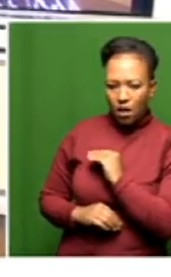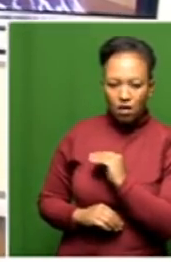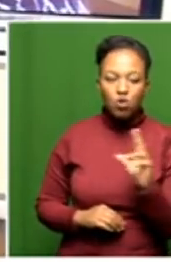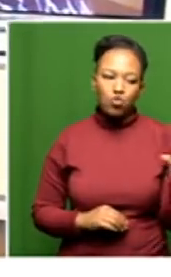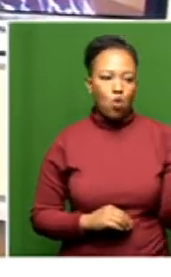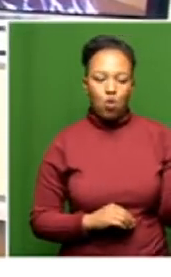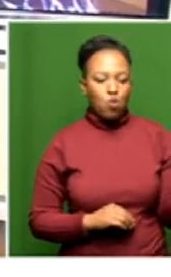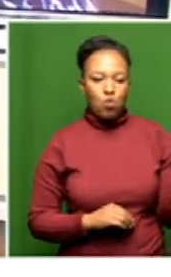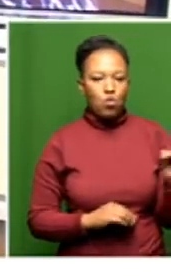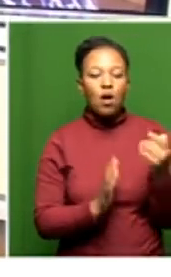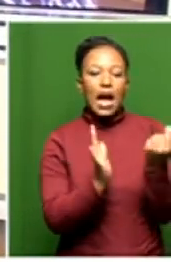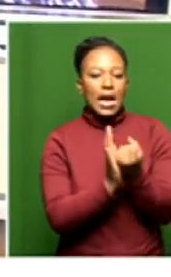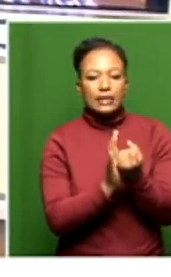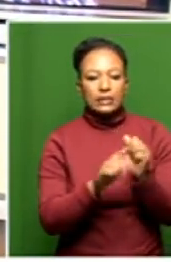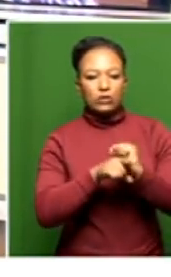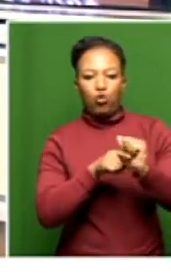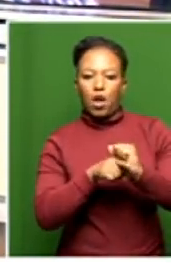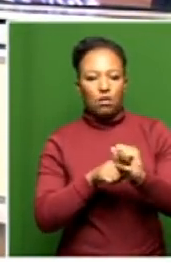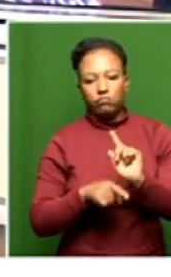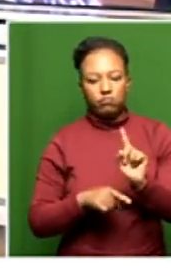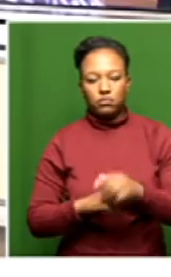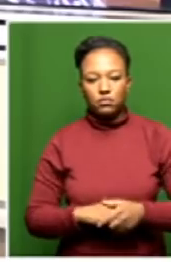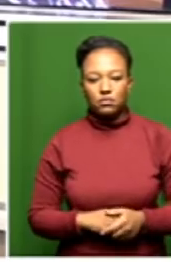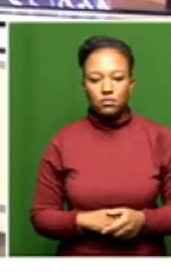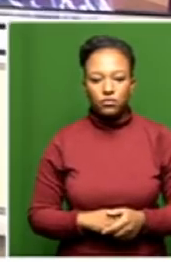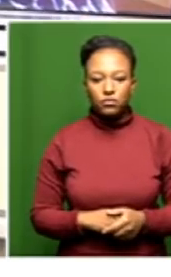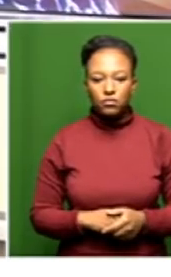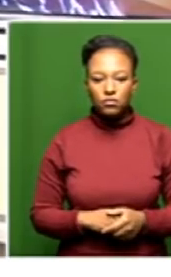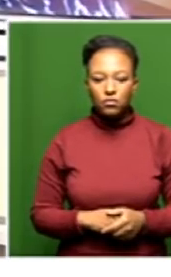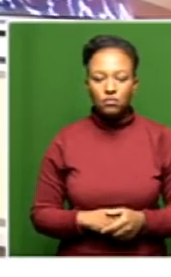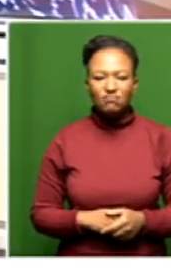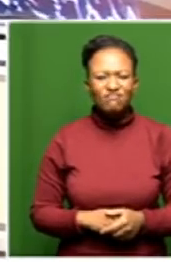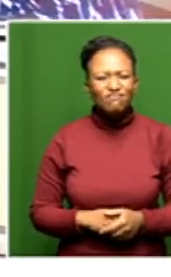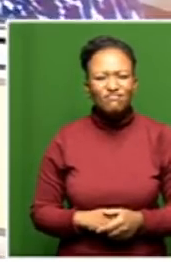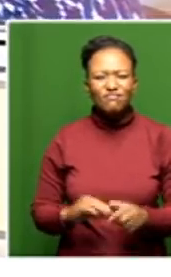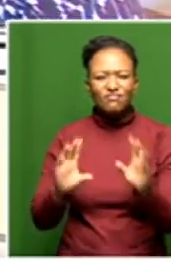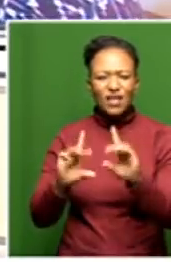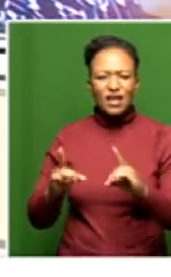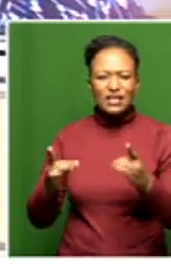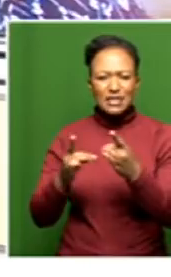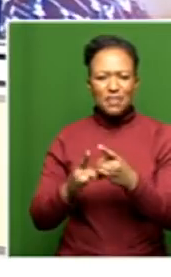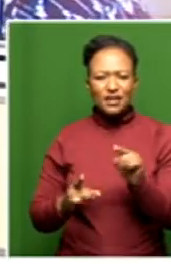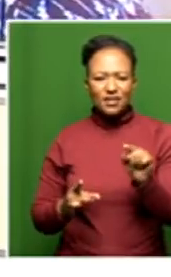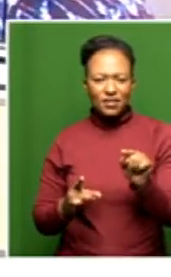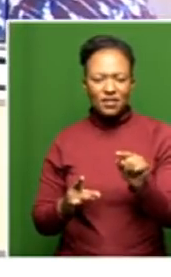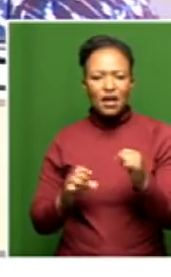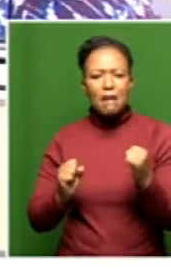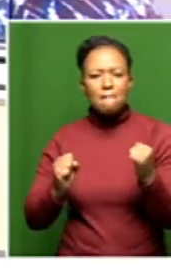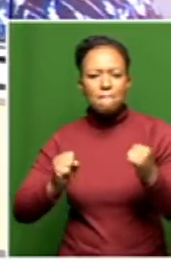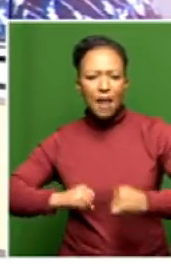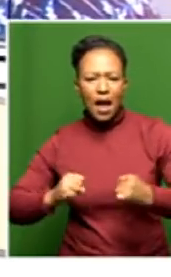no then, it would not be deemed to be accredited. So on what basis then did the department enter into an agreement